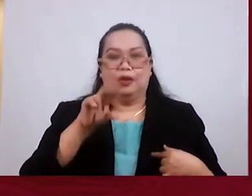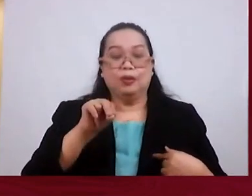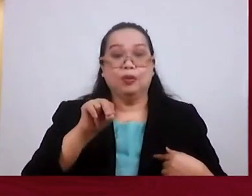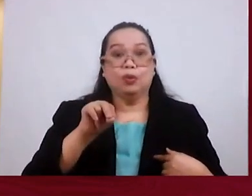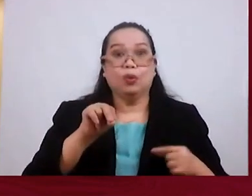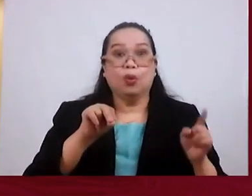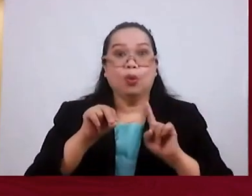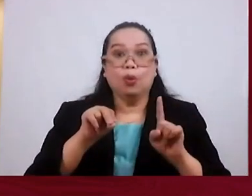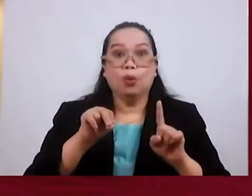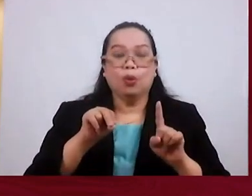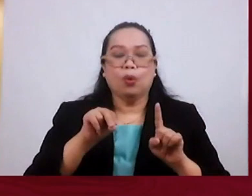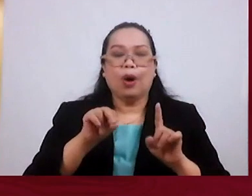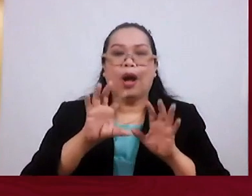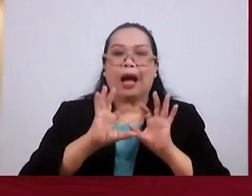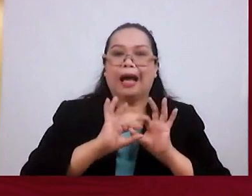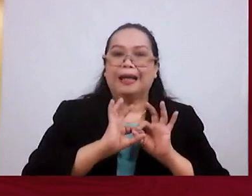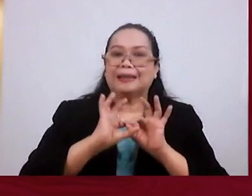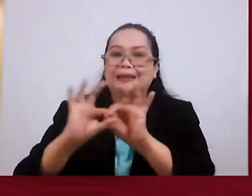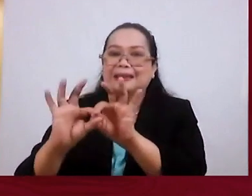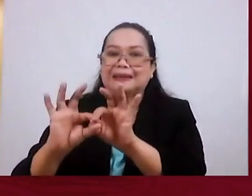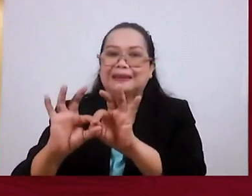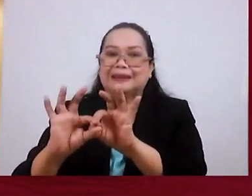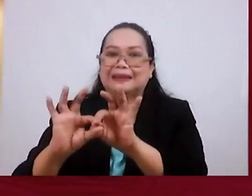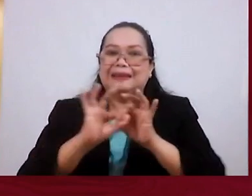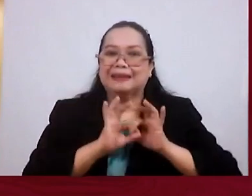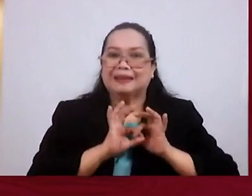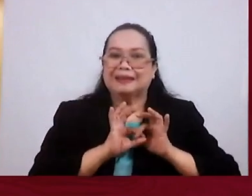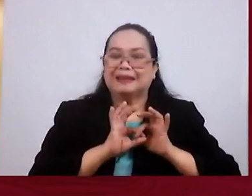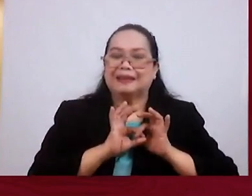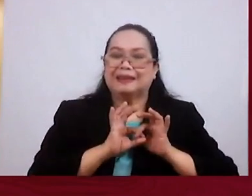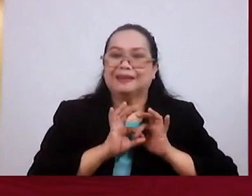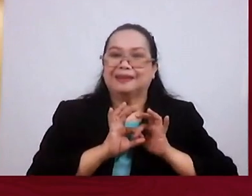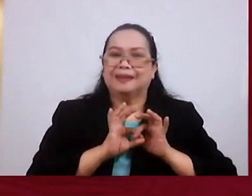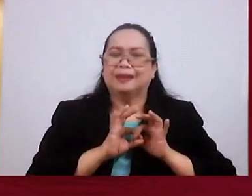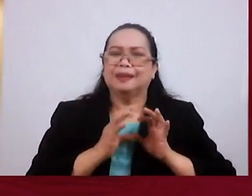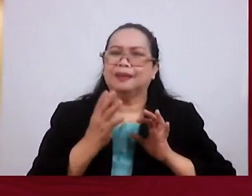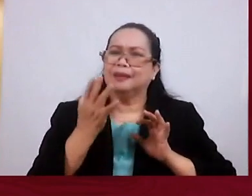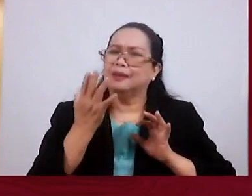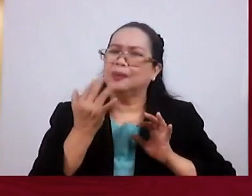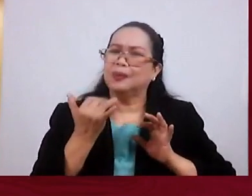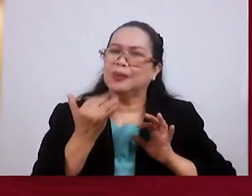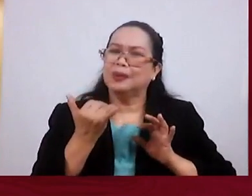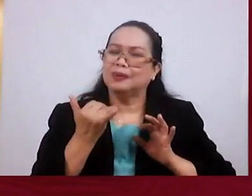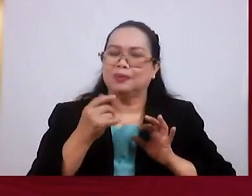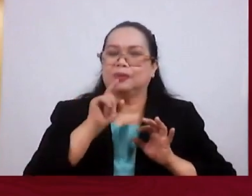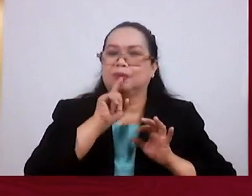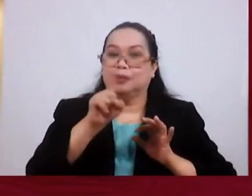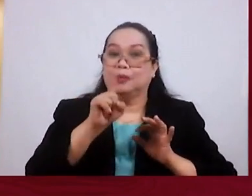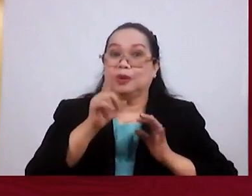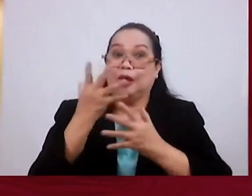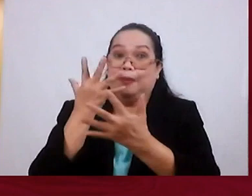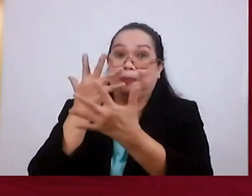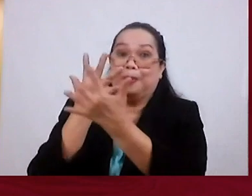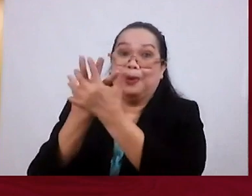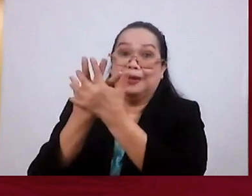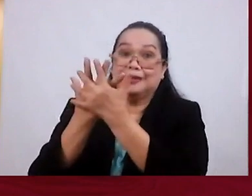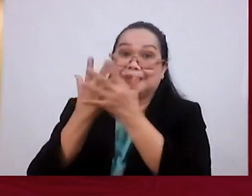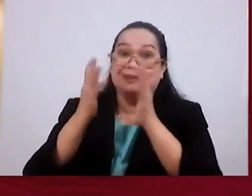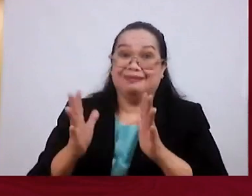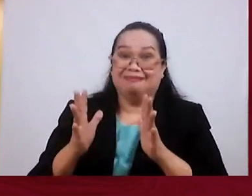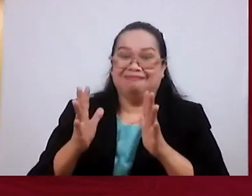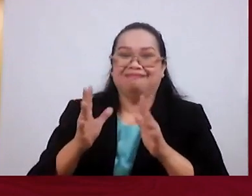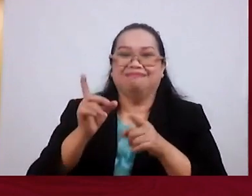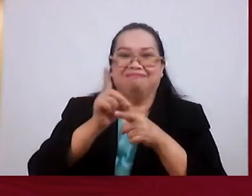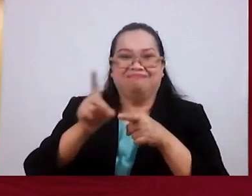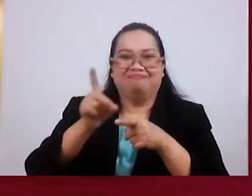Is The Word From Which We Get Sympathy You Had Sympathy Implying When They Were In Prison You Probably